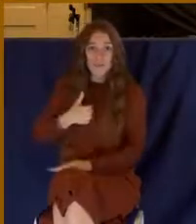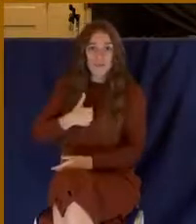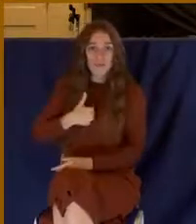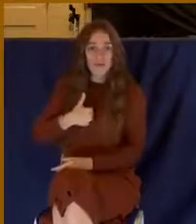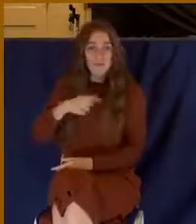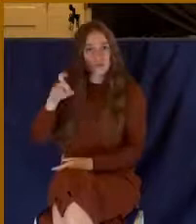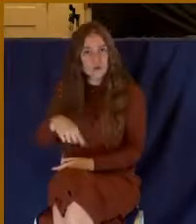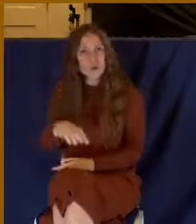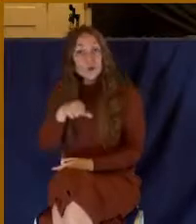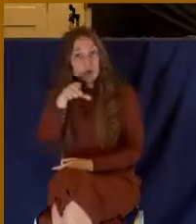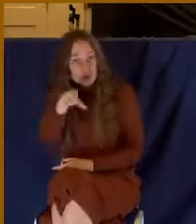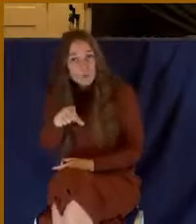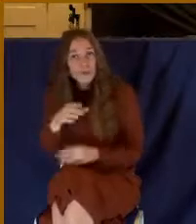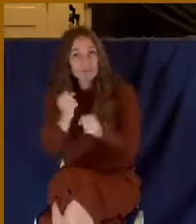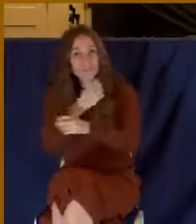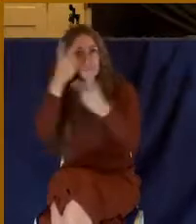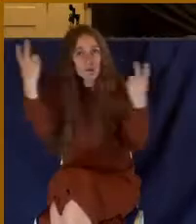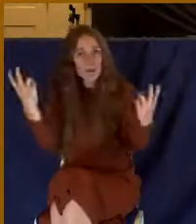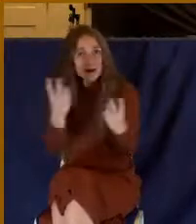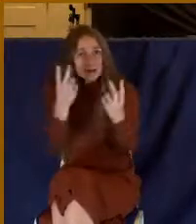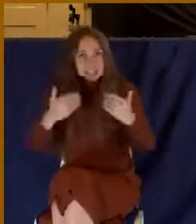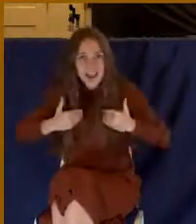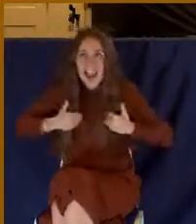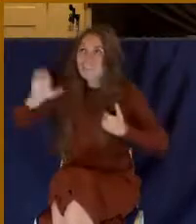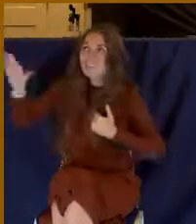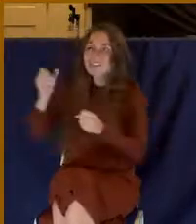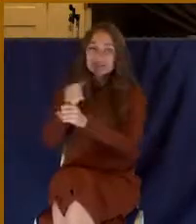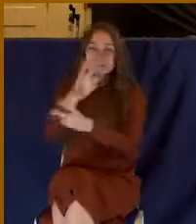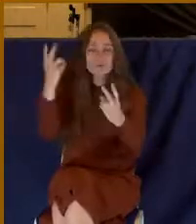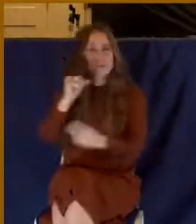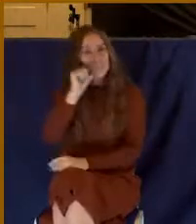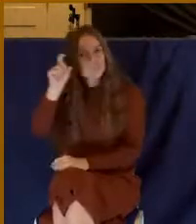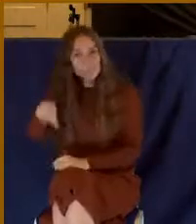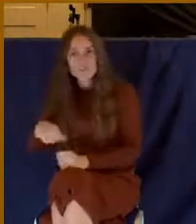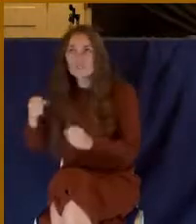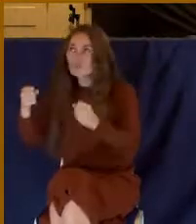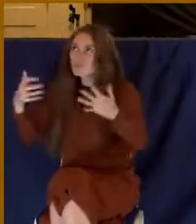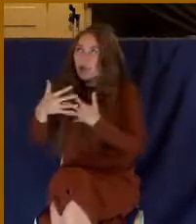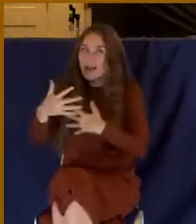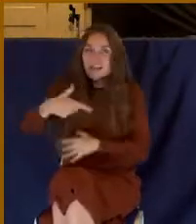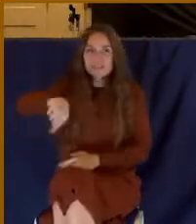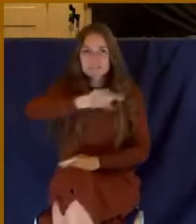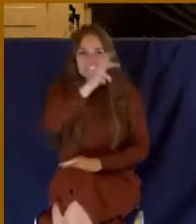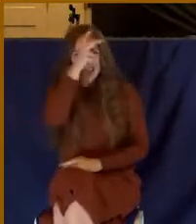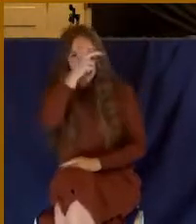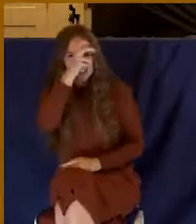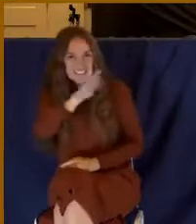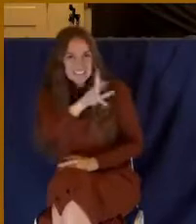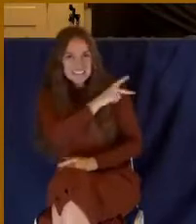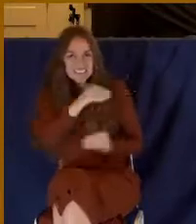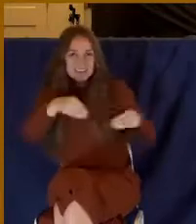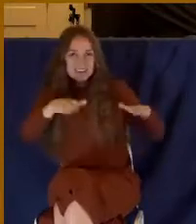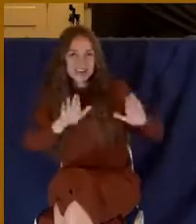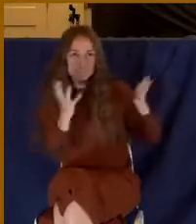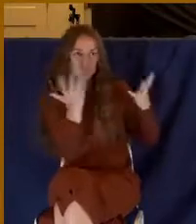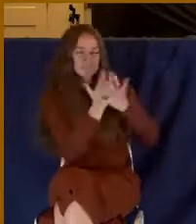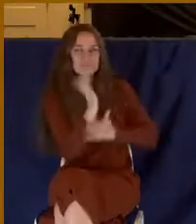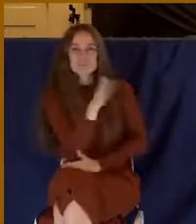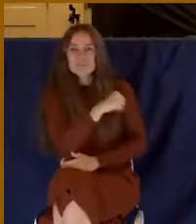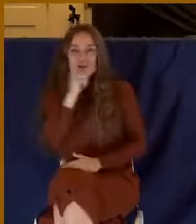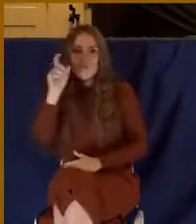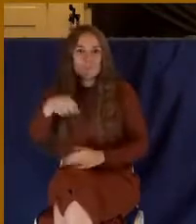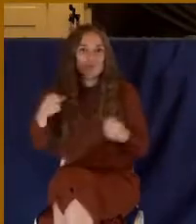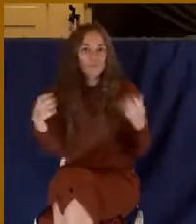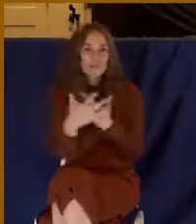You share in the victory of Christ. We don't need to be afraid of the kingdom of darkness. And this is another reason why we don't need to